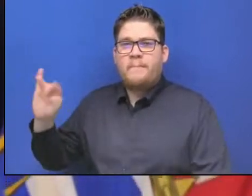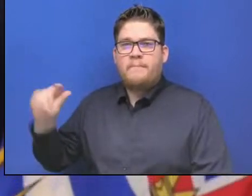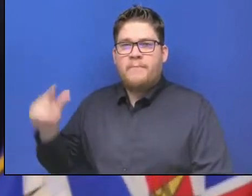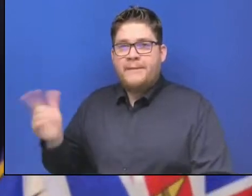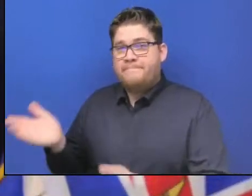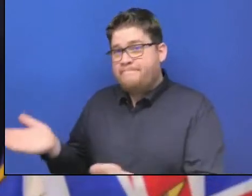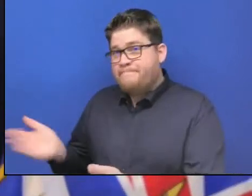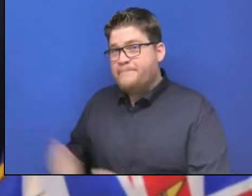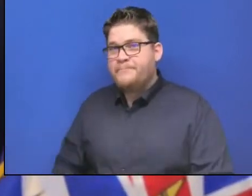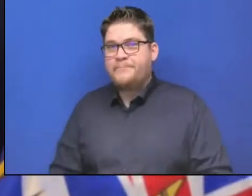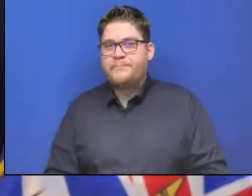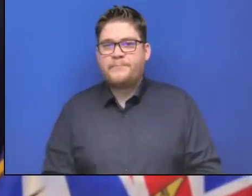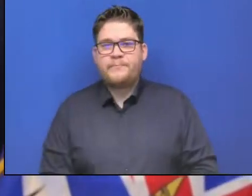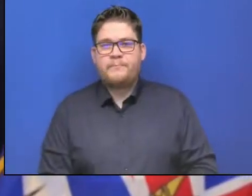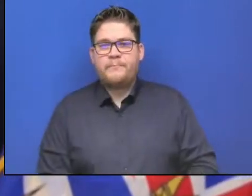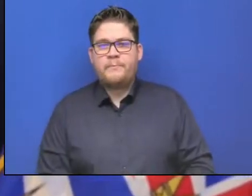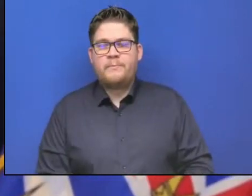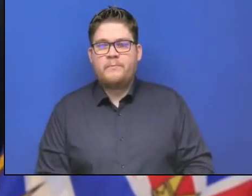Minister Fleming.